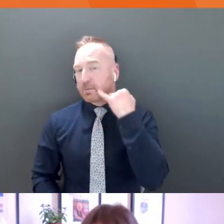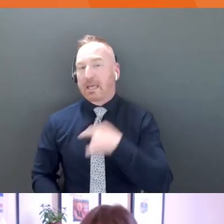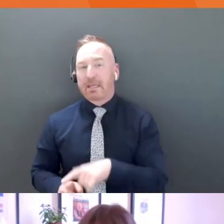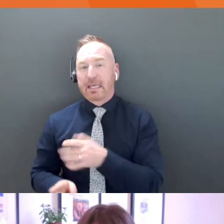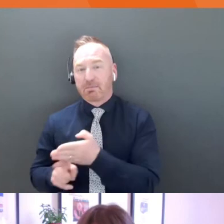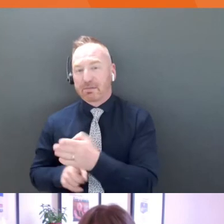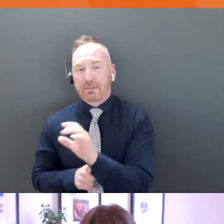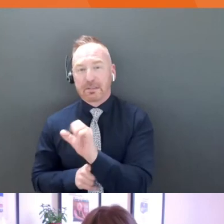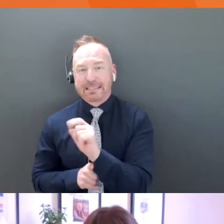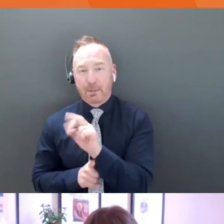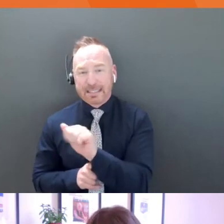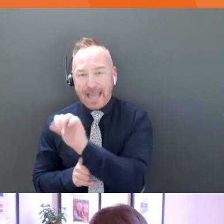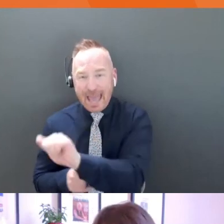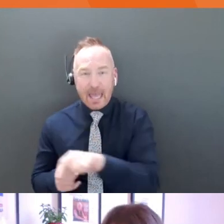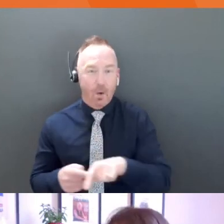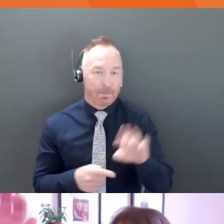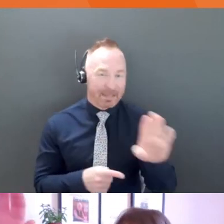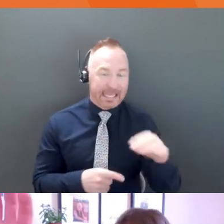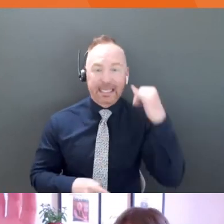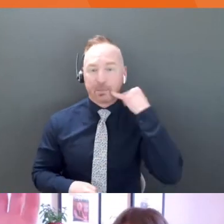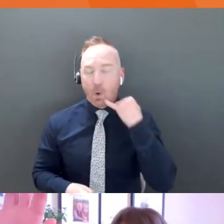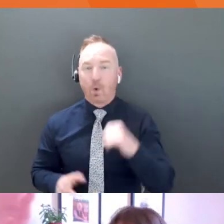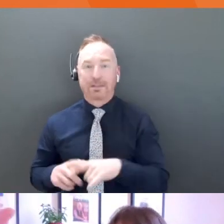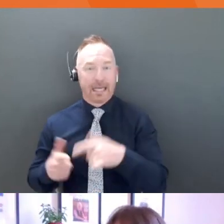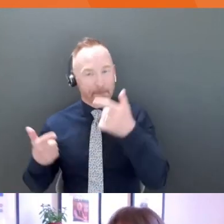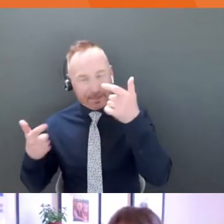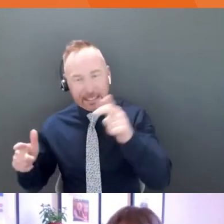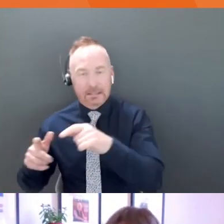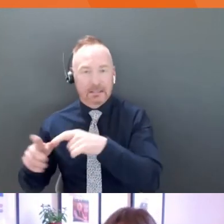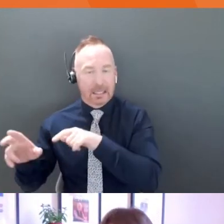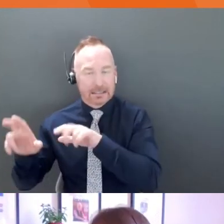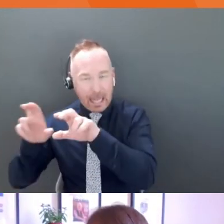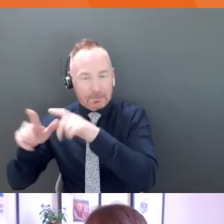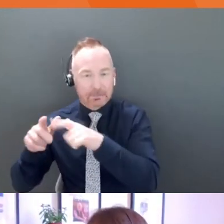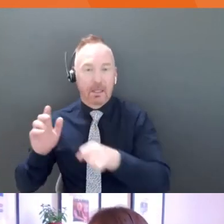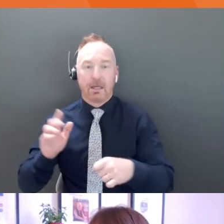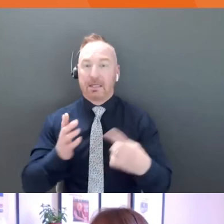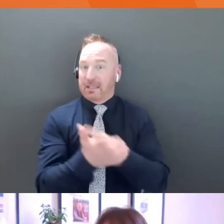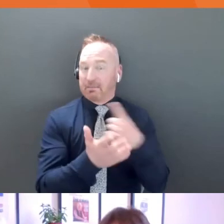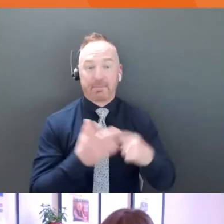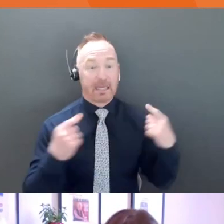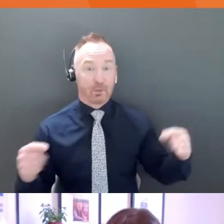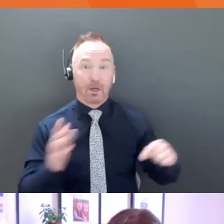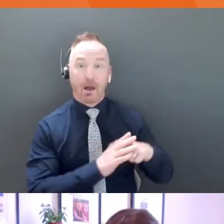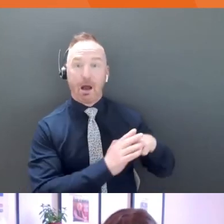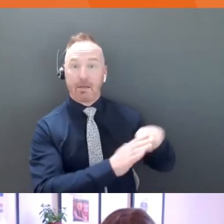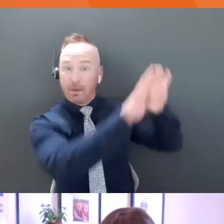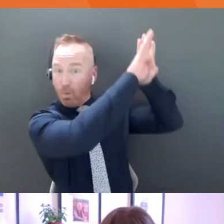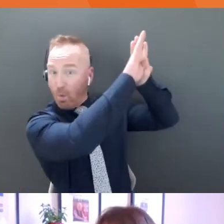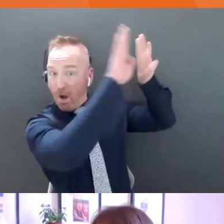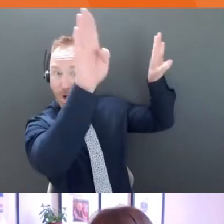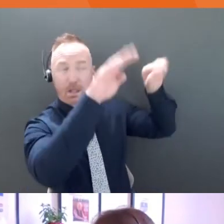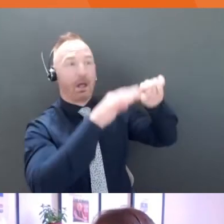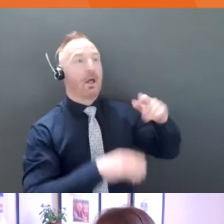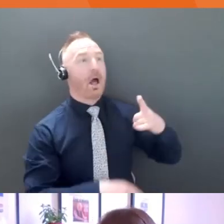for like big bucks with venture capitalists, sometimes we'll even go as far as like putting pictures on the wall so that I'm staring at my, whoever I'm coaching,